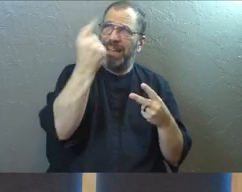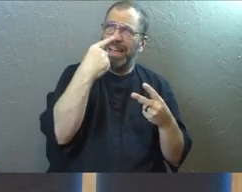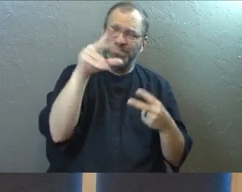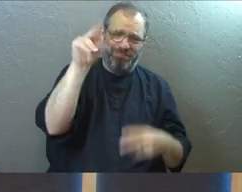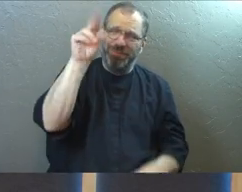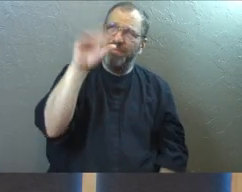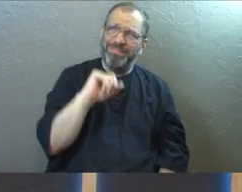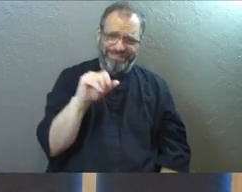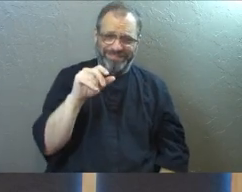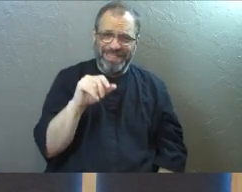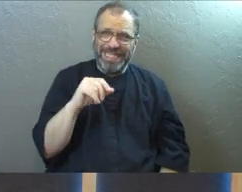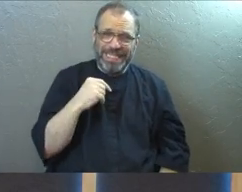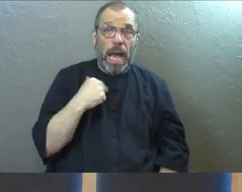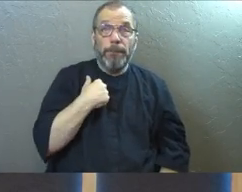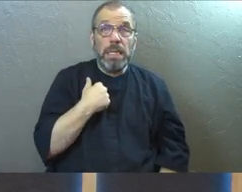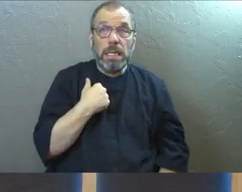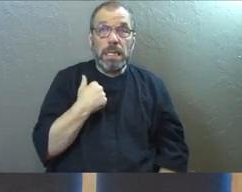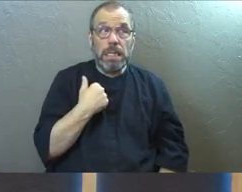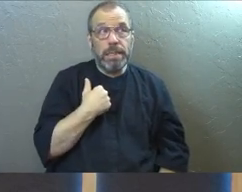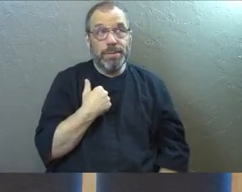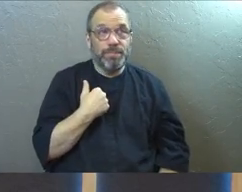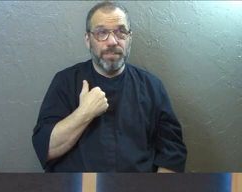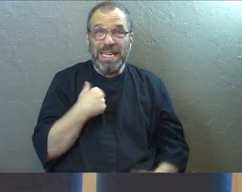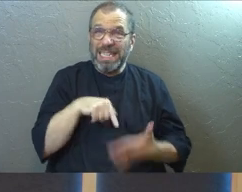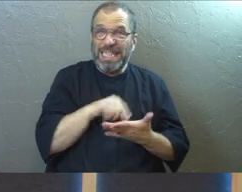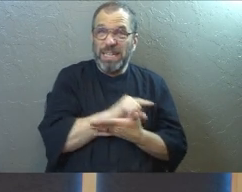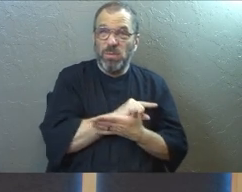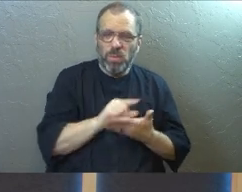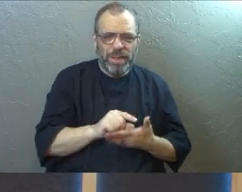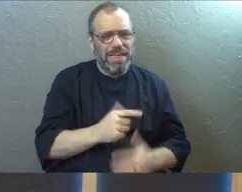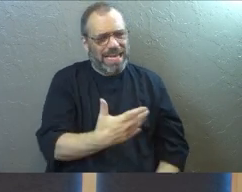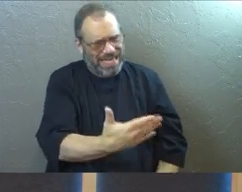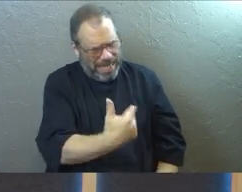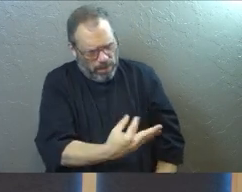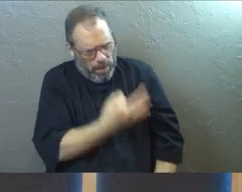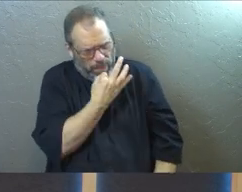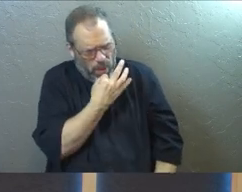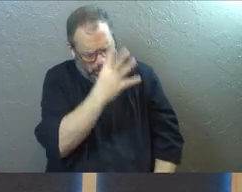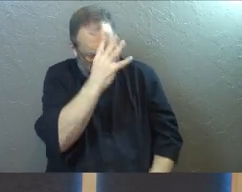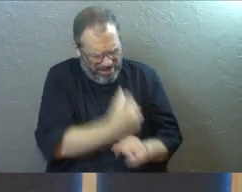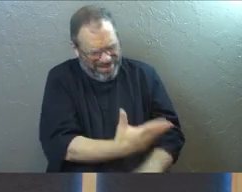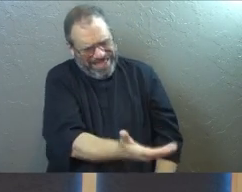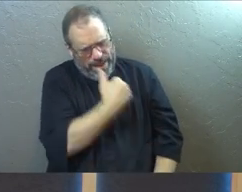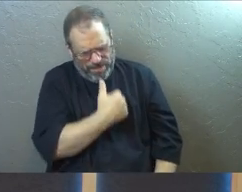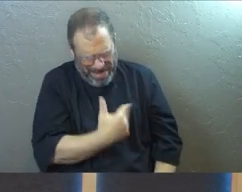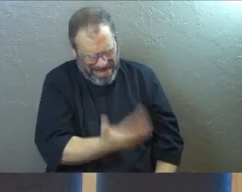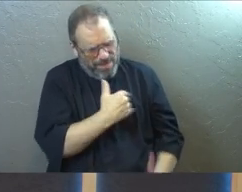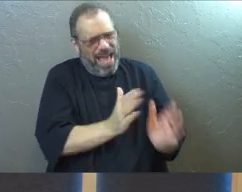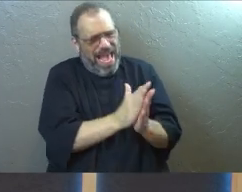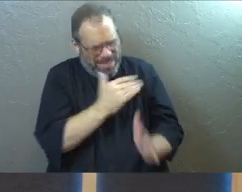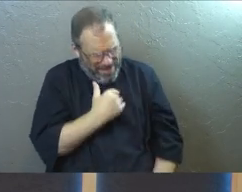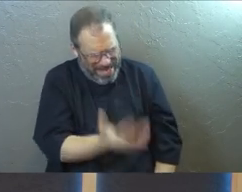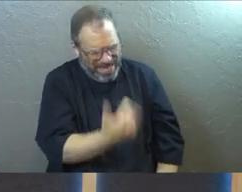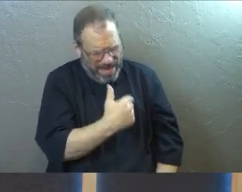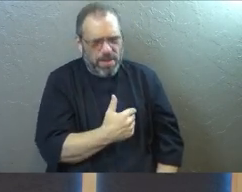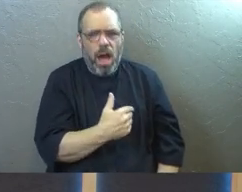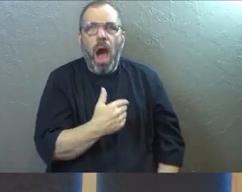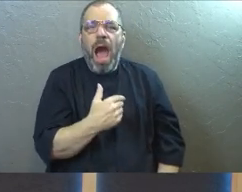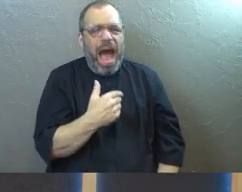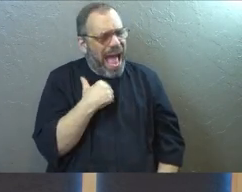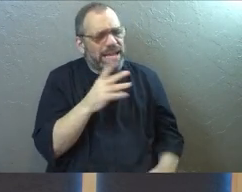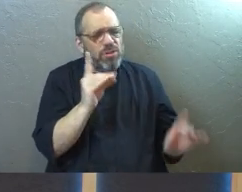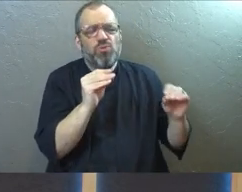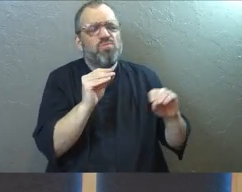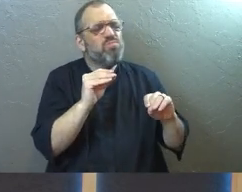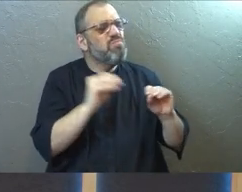This is the piece that I've been wrestling with this whole kind of week. He's saying, come bold. Come confident. Come asking. And by the way, I can do